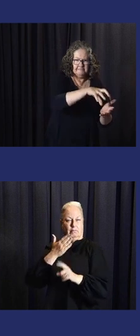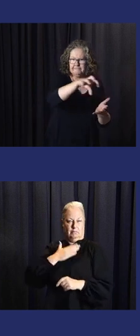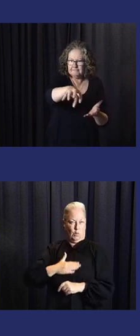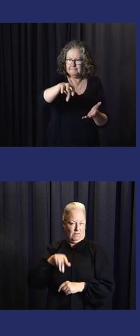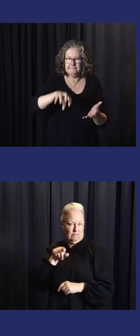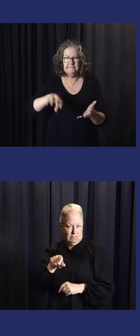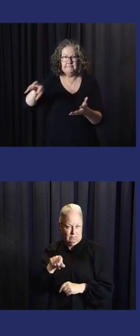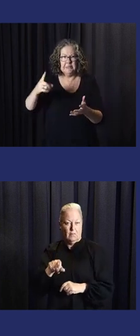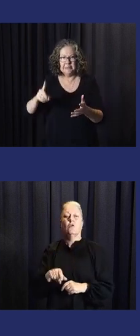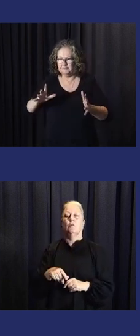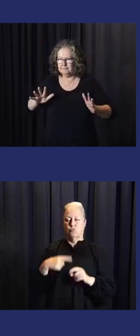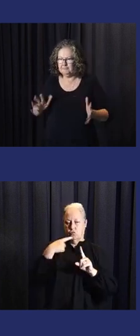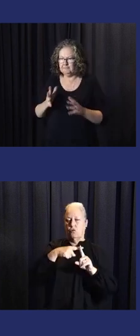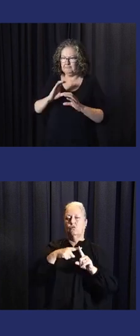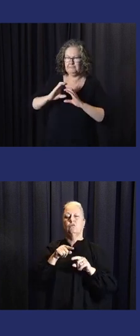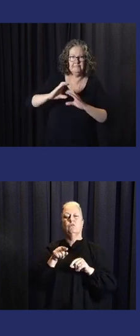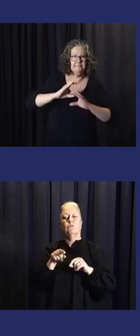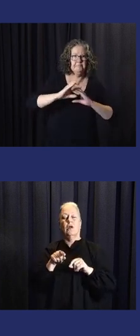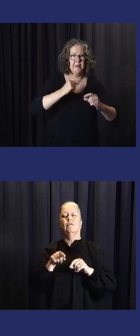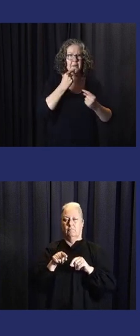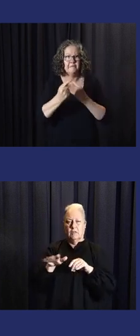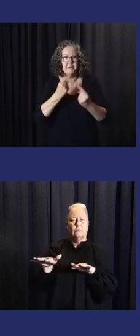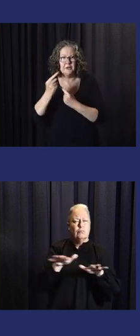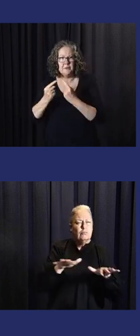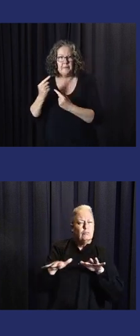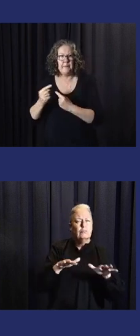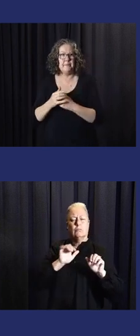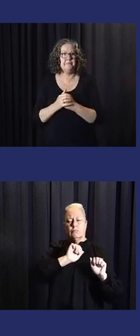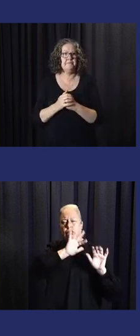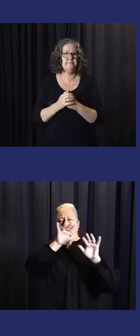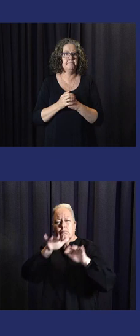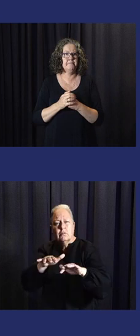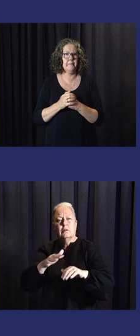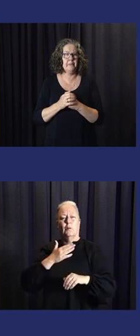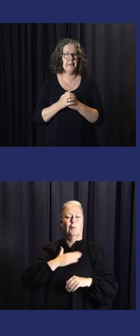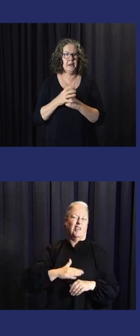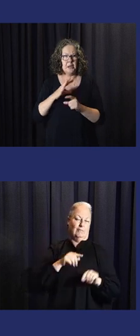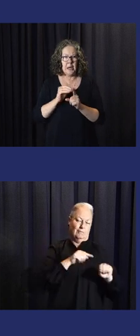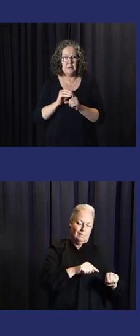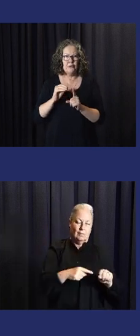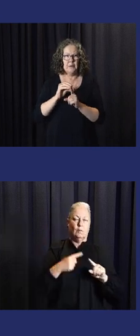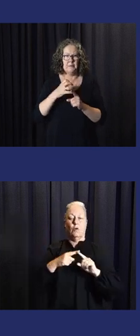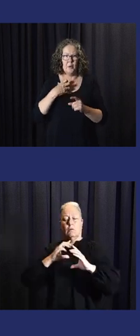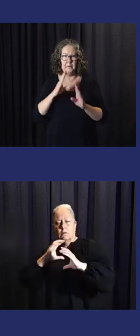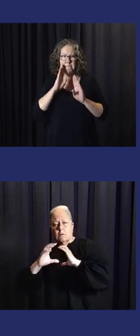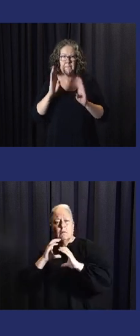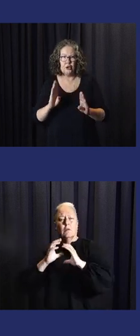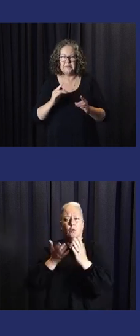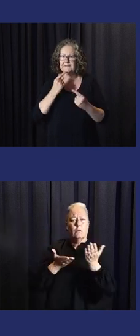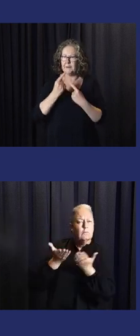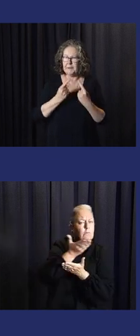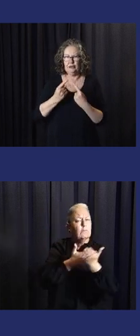same mix and tsunami station and upgrading the modelizing information and